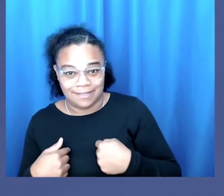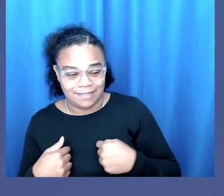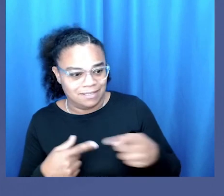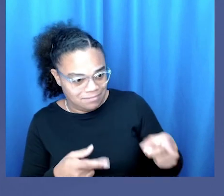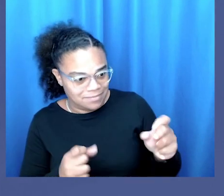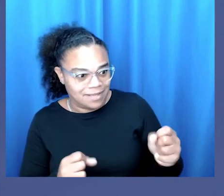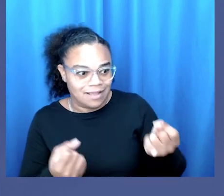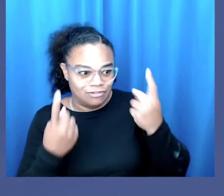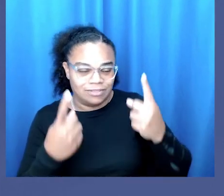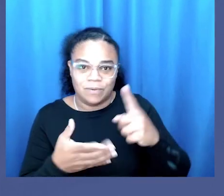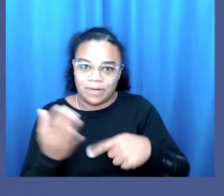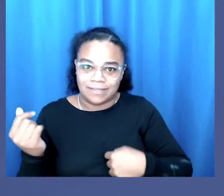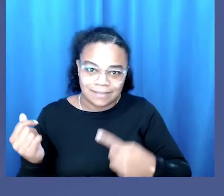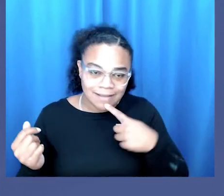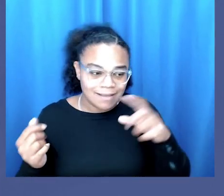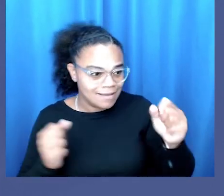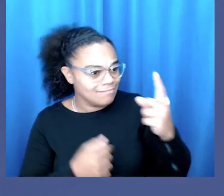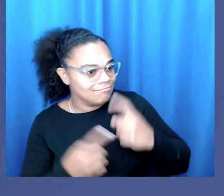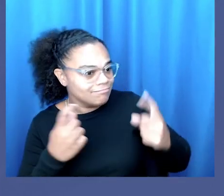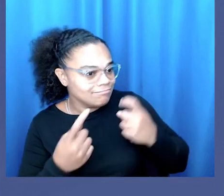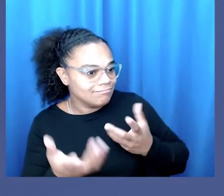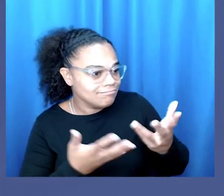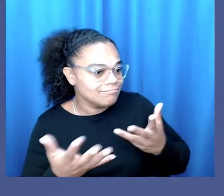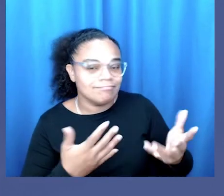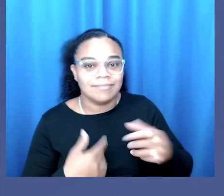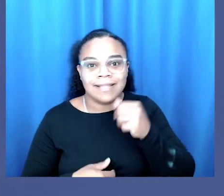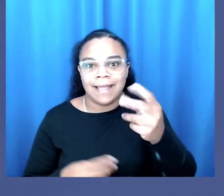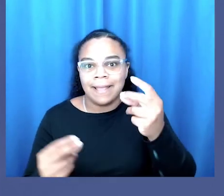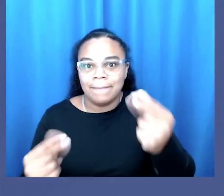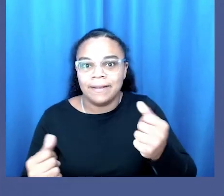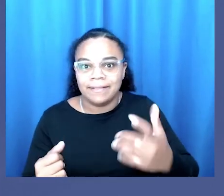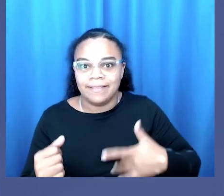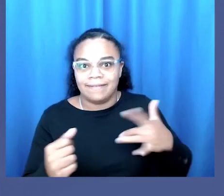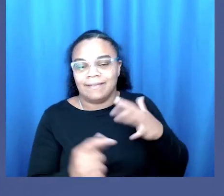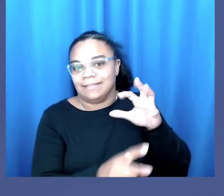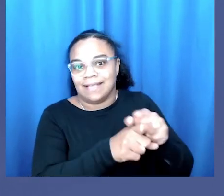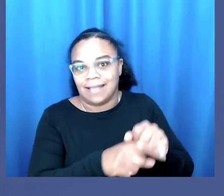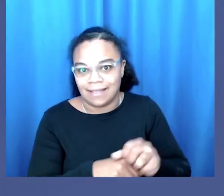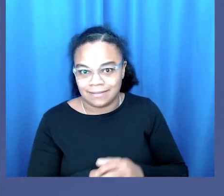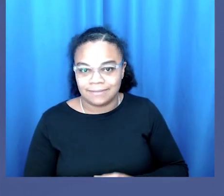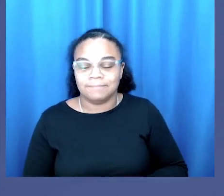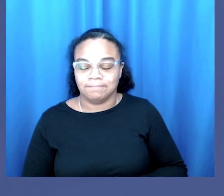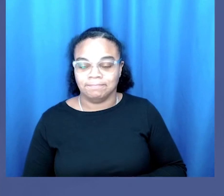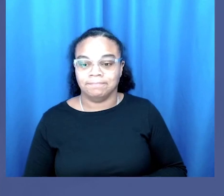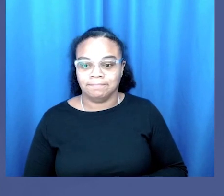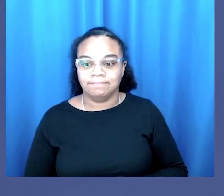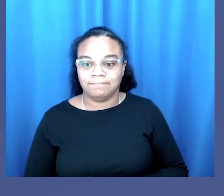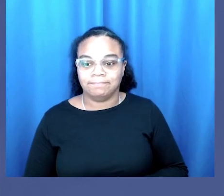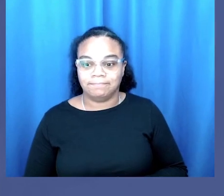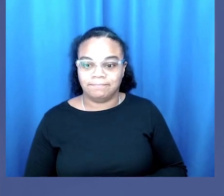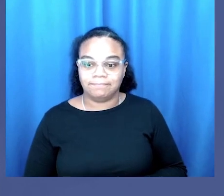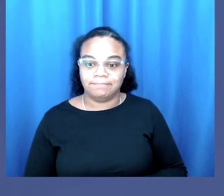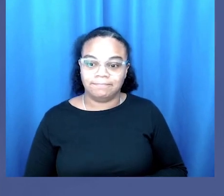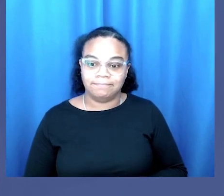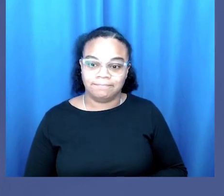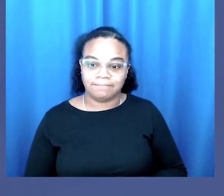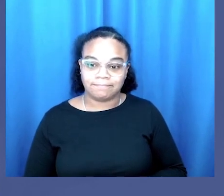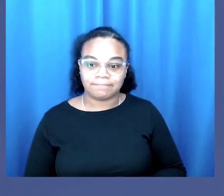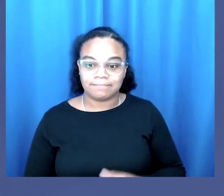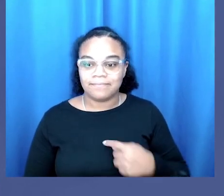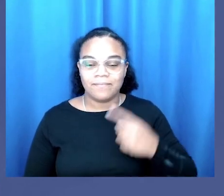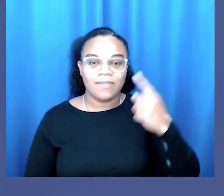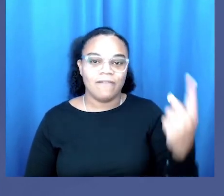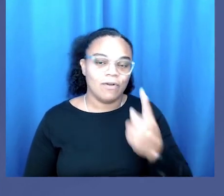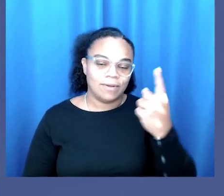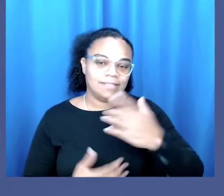can understand what I'm saying or ask questions and not like immediately like feel attacked you know so